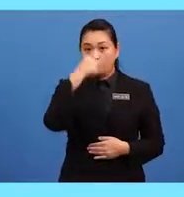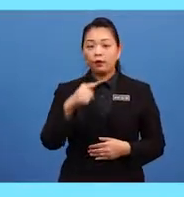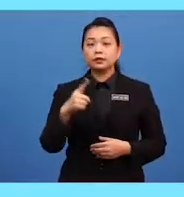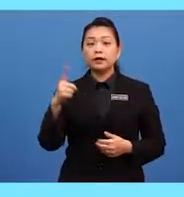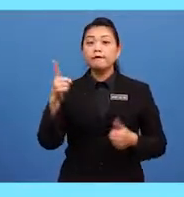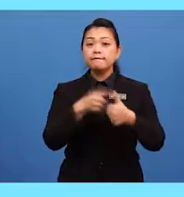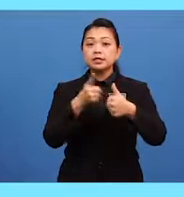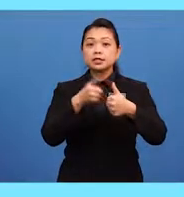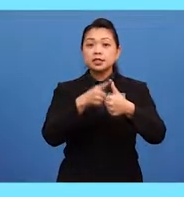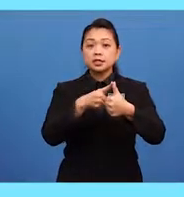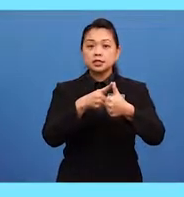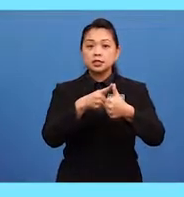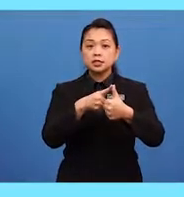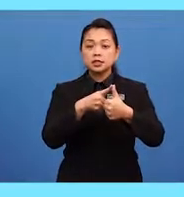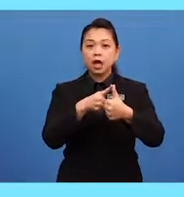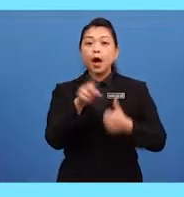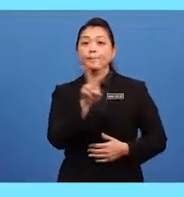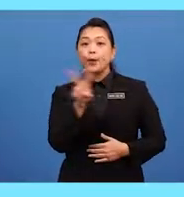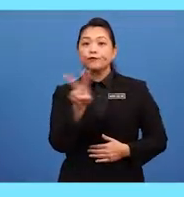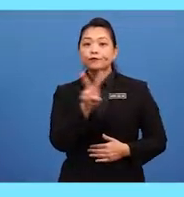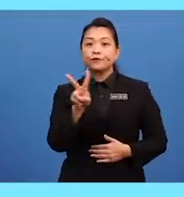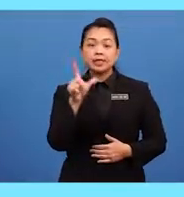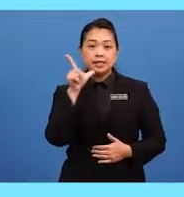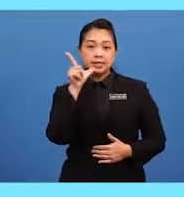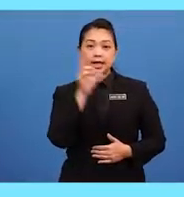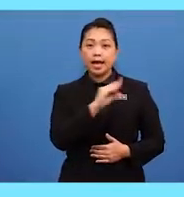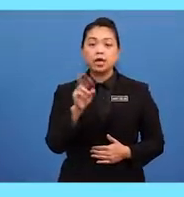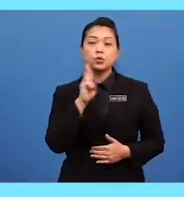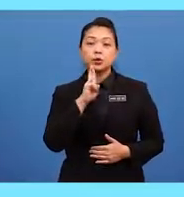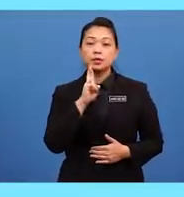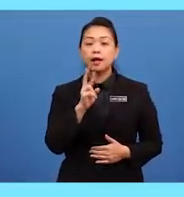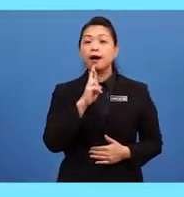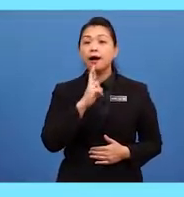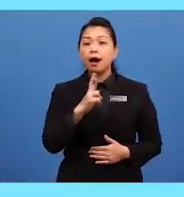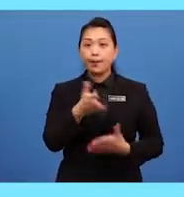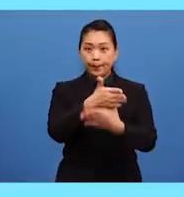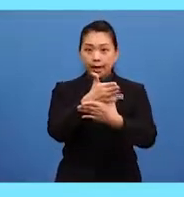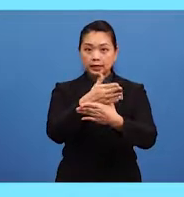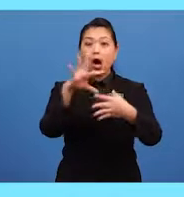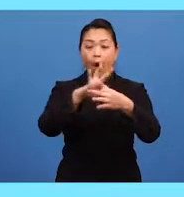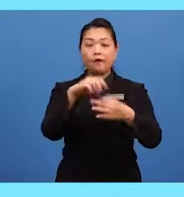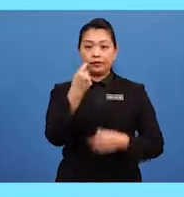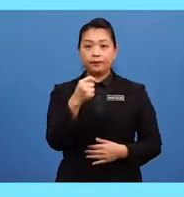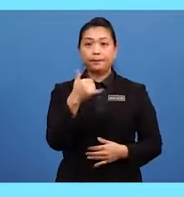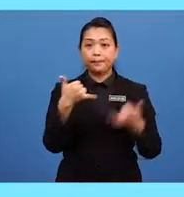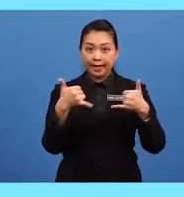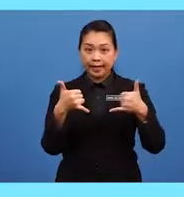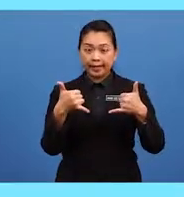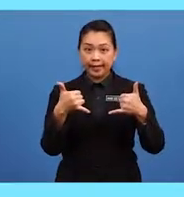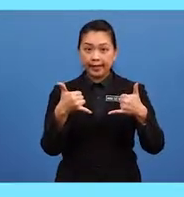question, both Lisa and Rose are part of the play. The nouns are